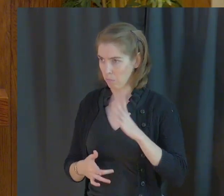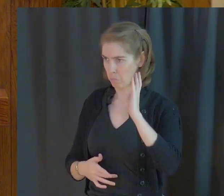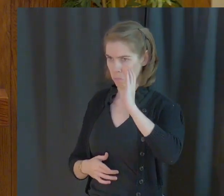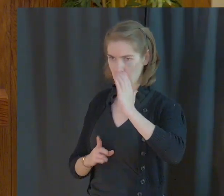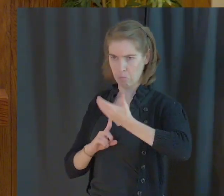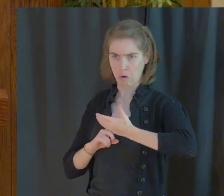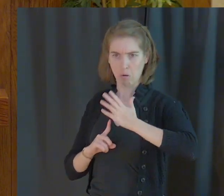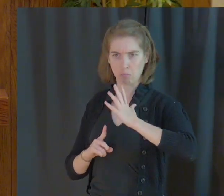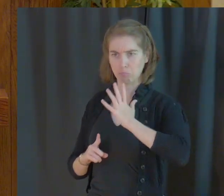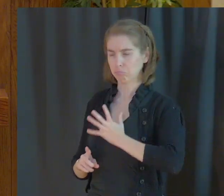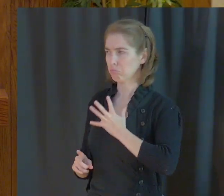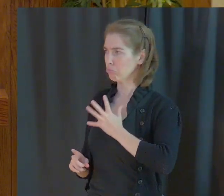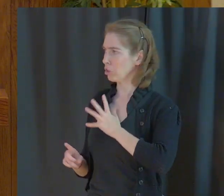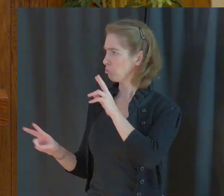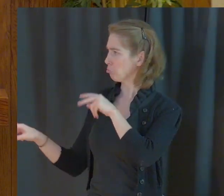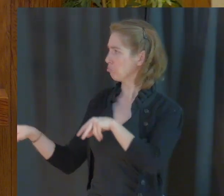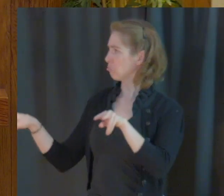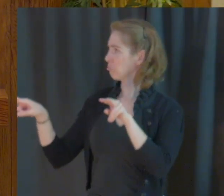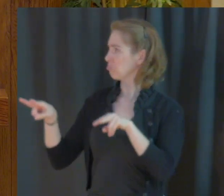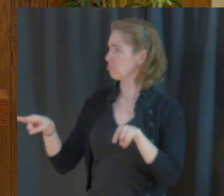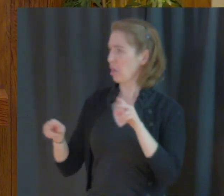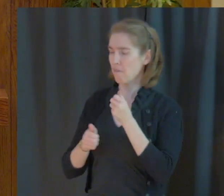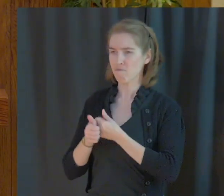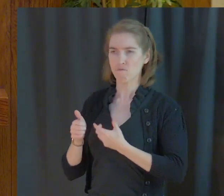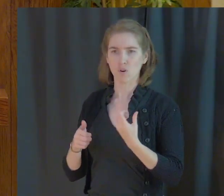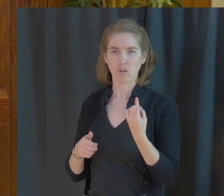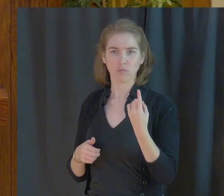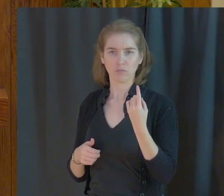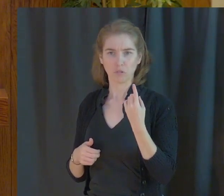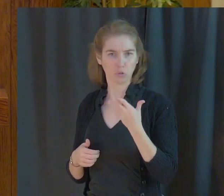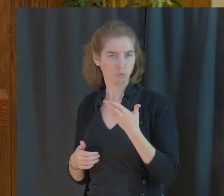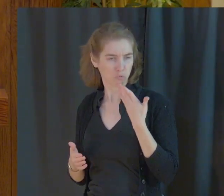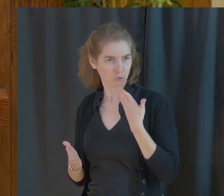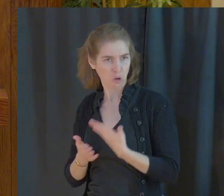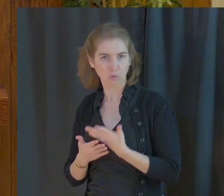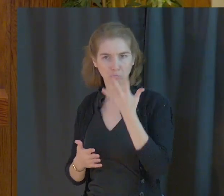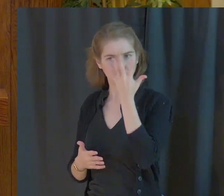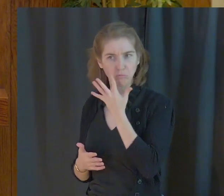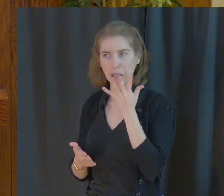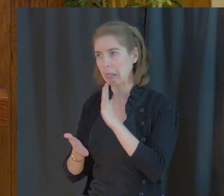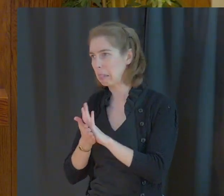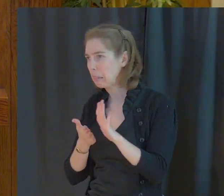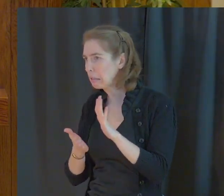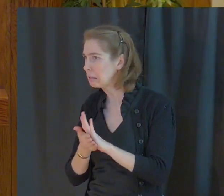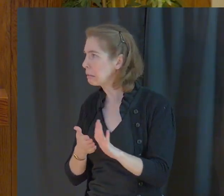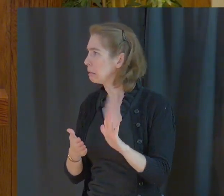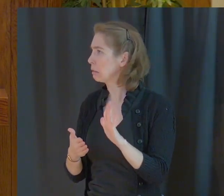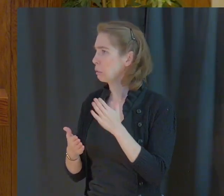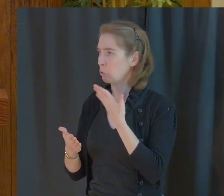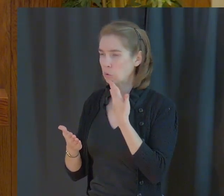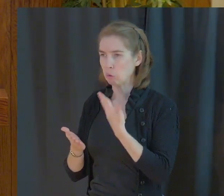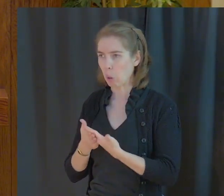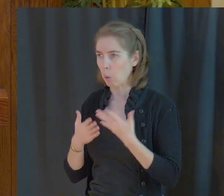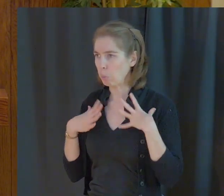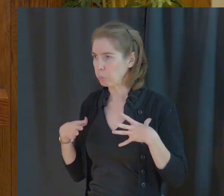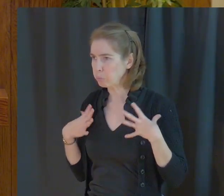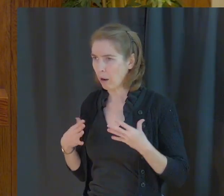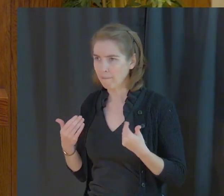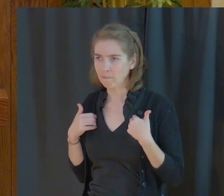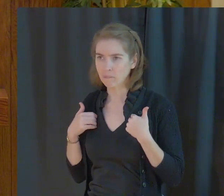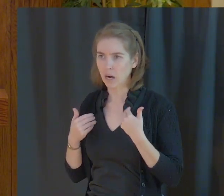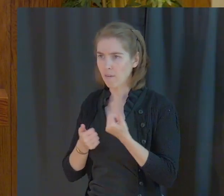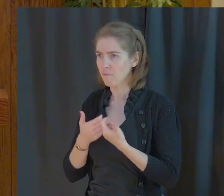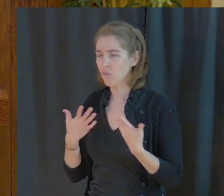outside I look out upon you guys today and everyone here you look good you're clean you're good clothes on everything